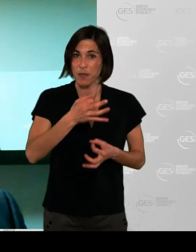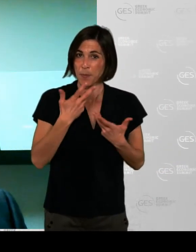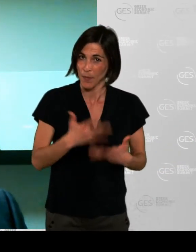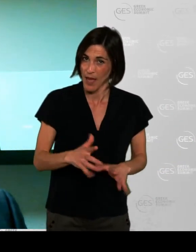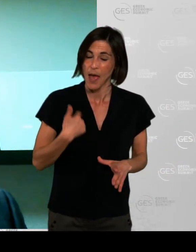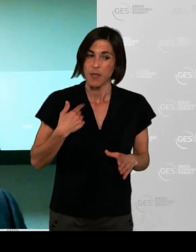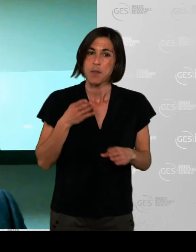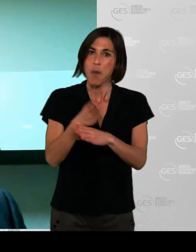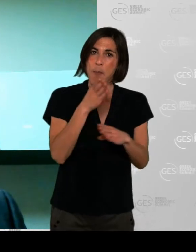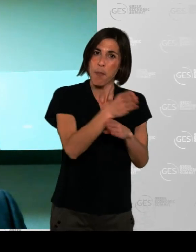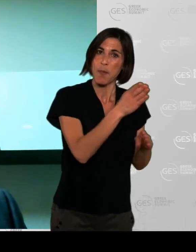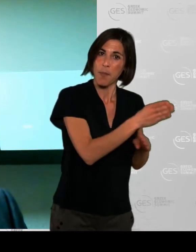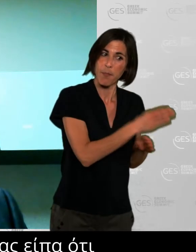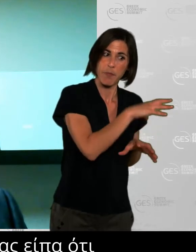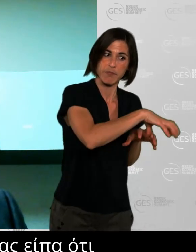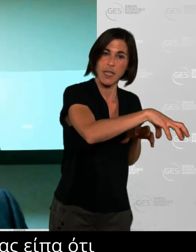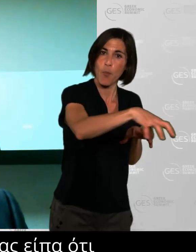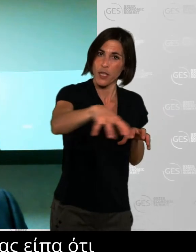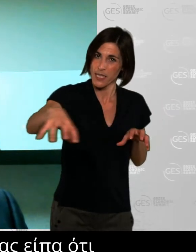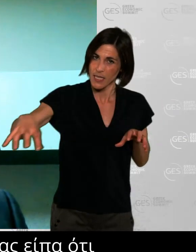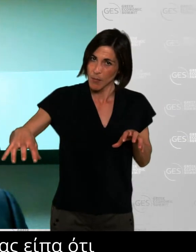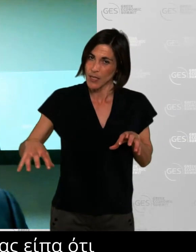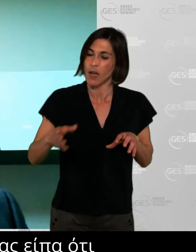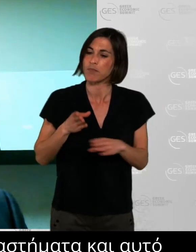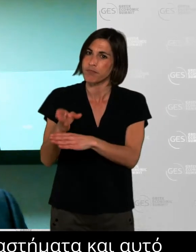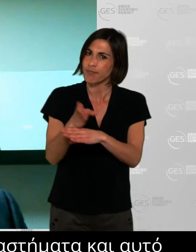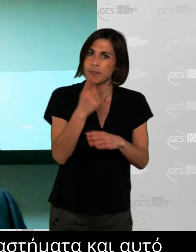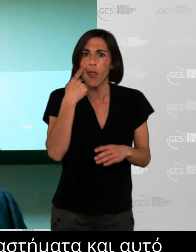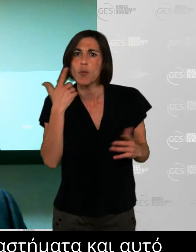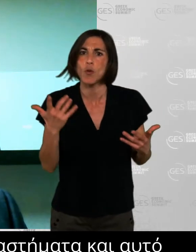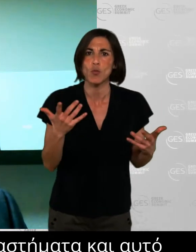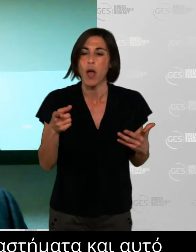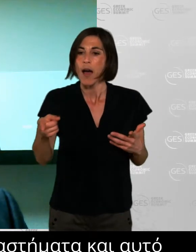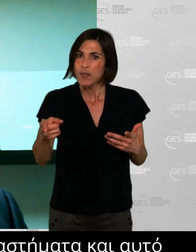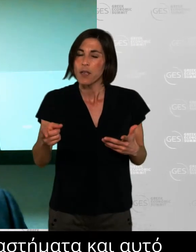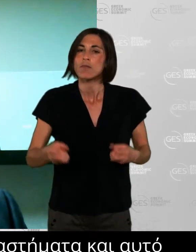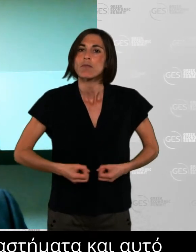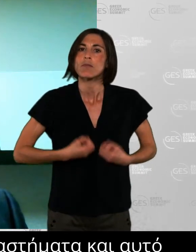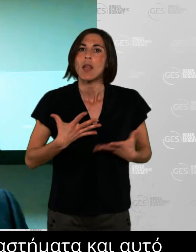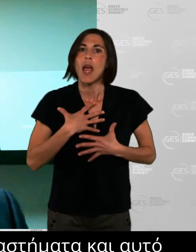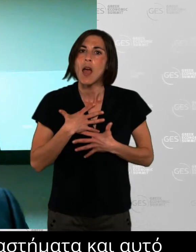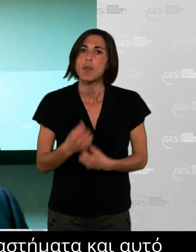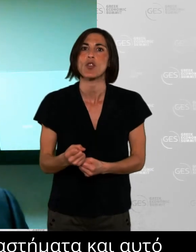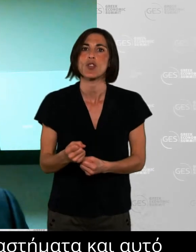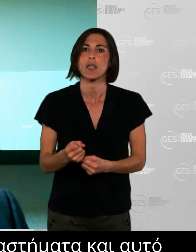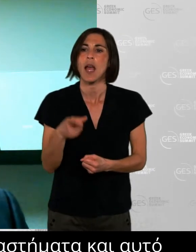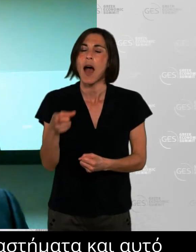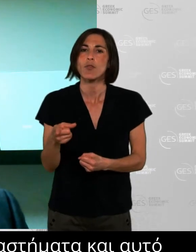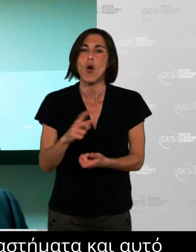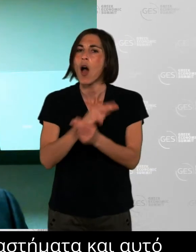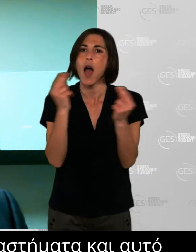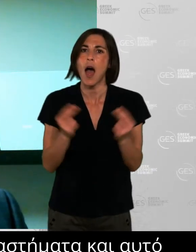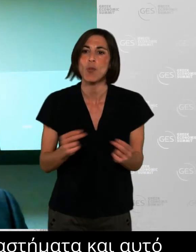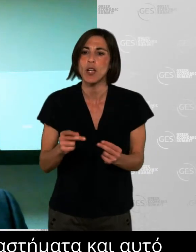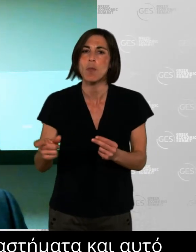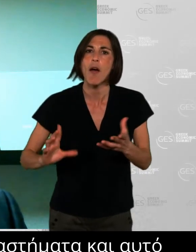trust so that you can then bring that workforce to that new level of performance so for example the digital workplace